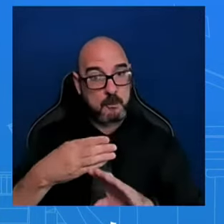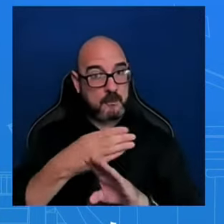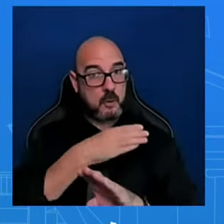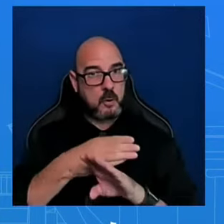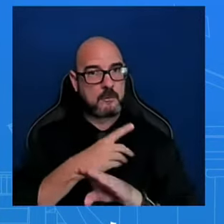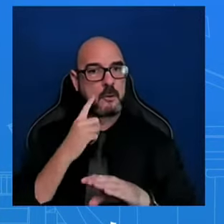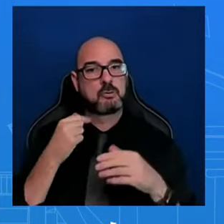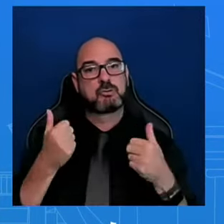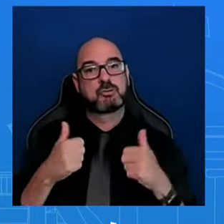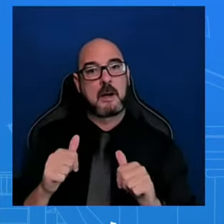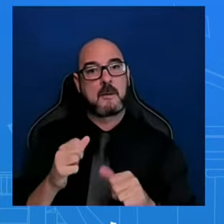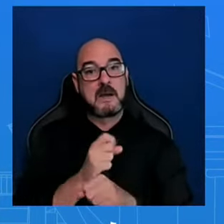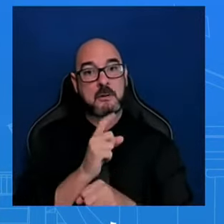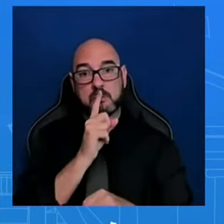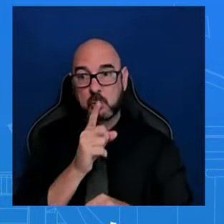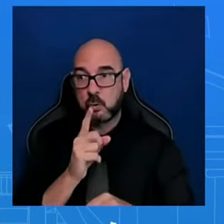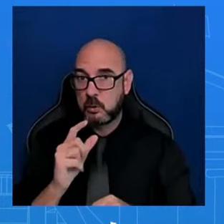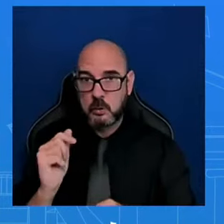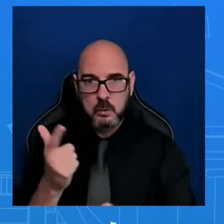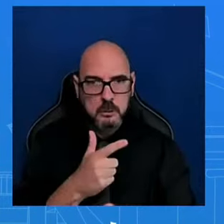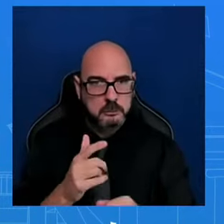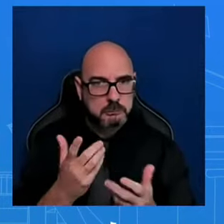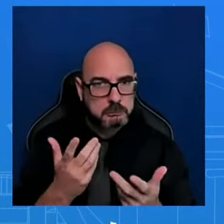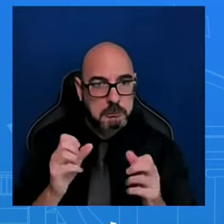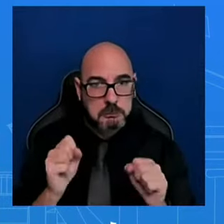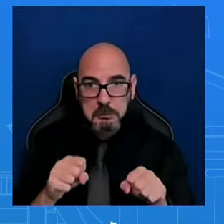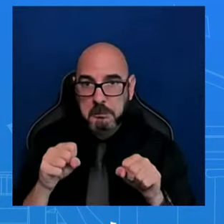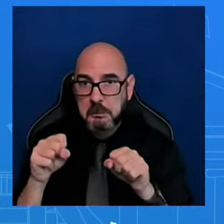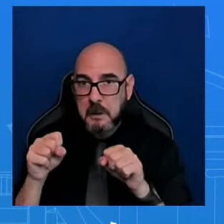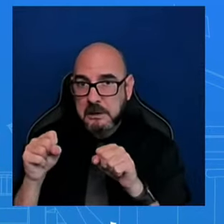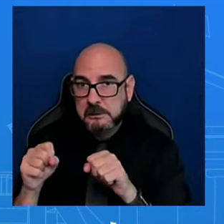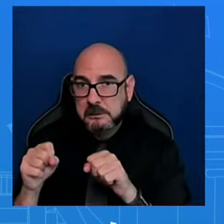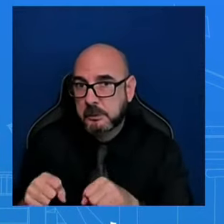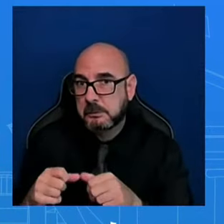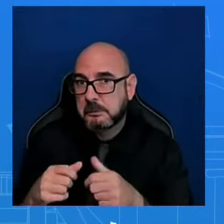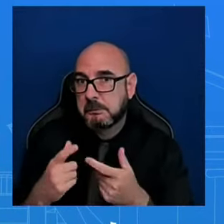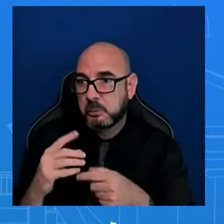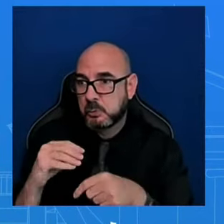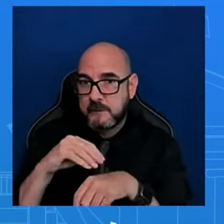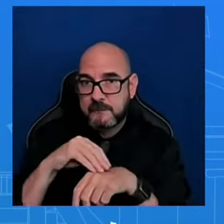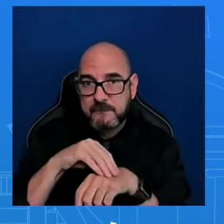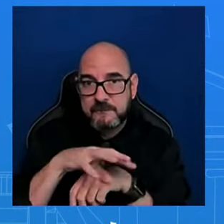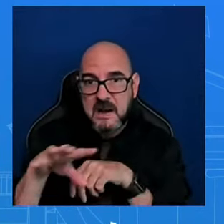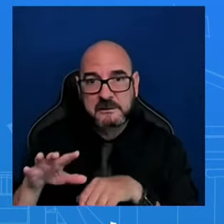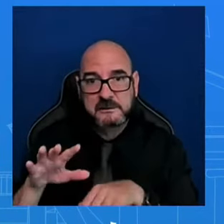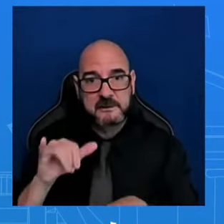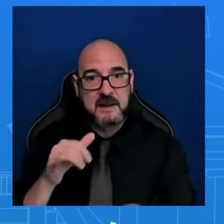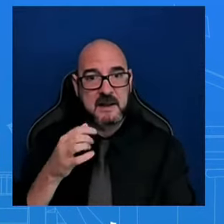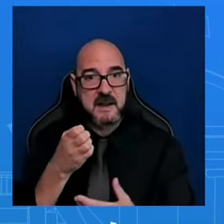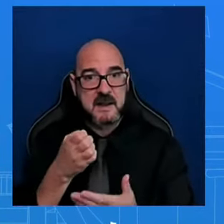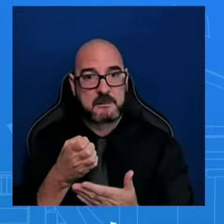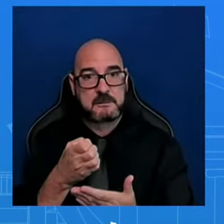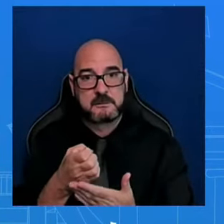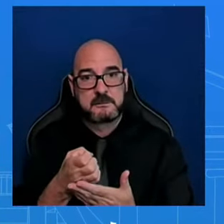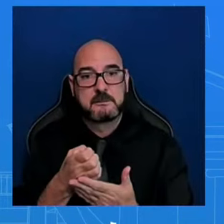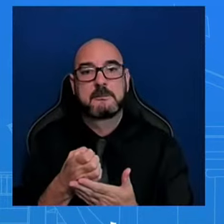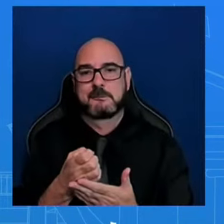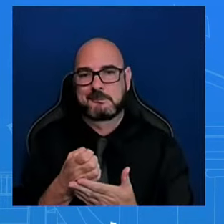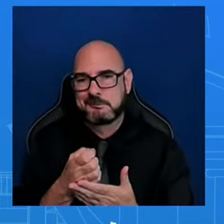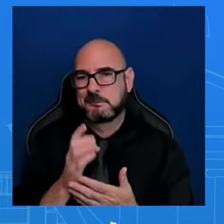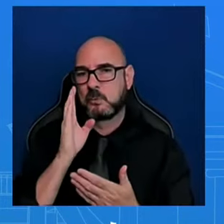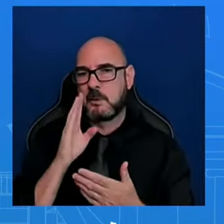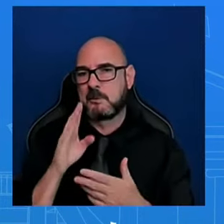deal with any potential economic impact. Right now, as I said at the top, we see this being manageable, and this is why